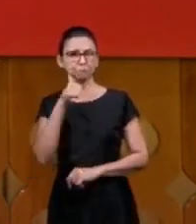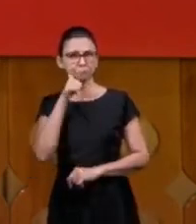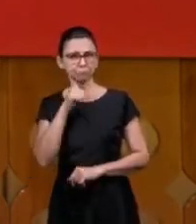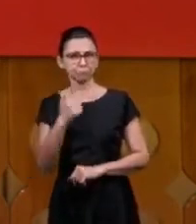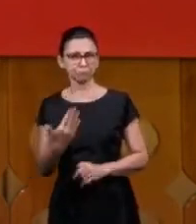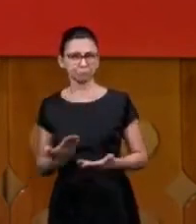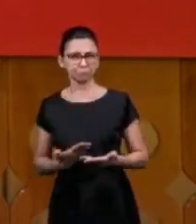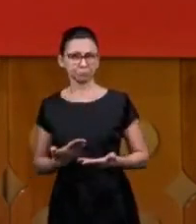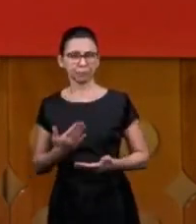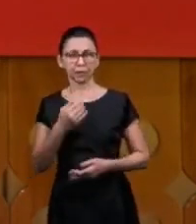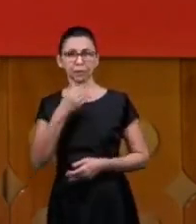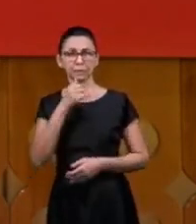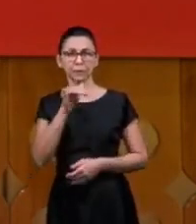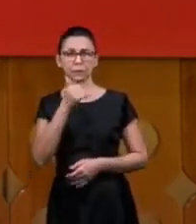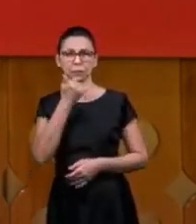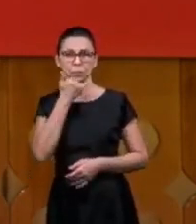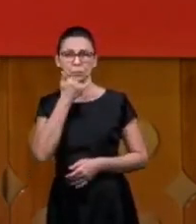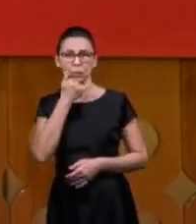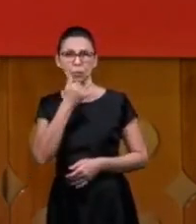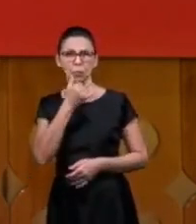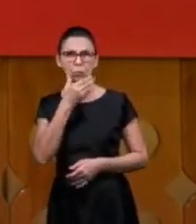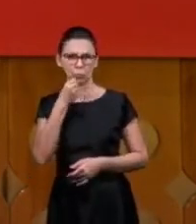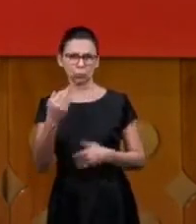he one day said to Jonas